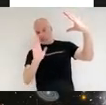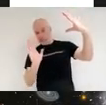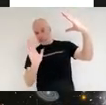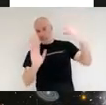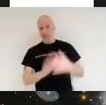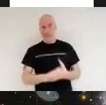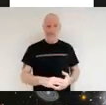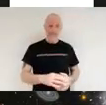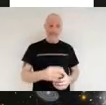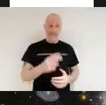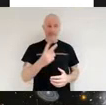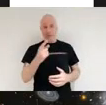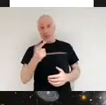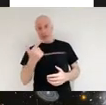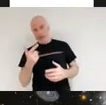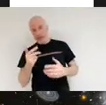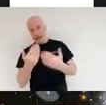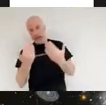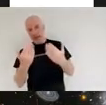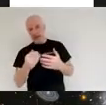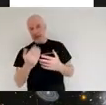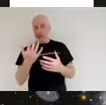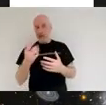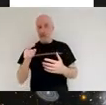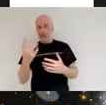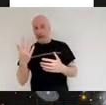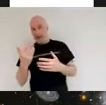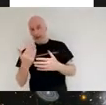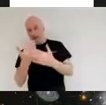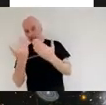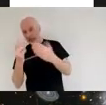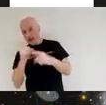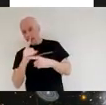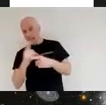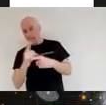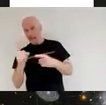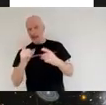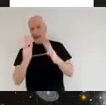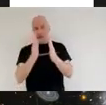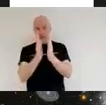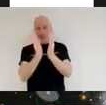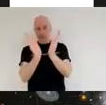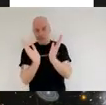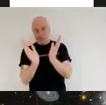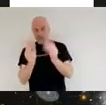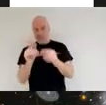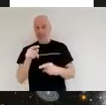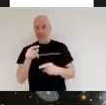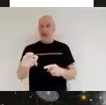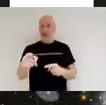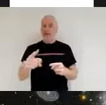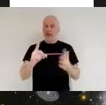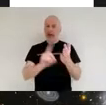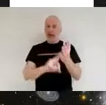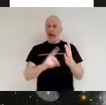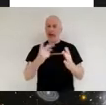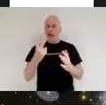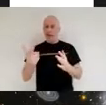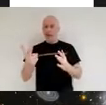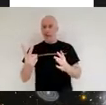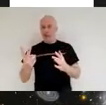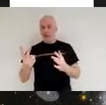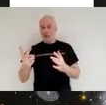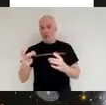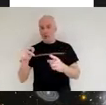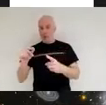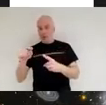the full deployment and then as we start to get towards this point called the l2 point we started to deploy the